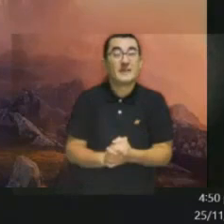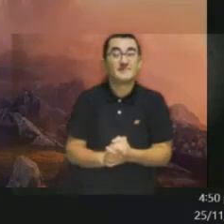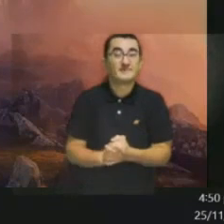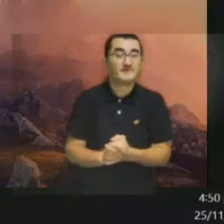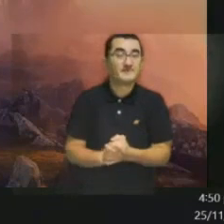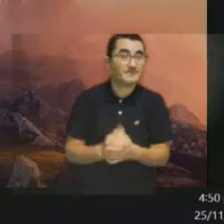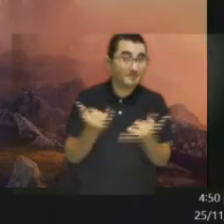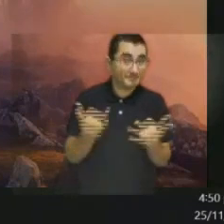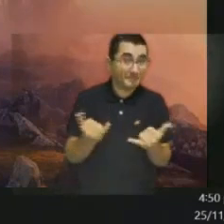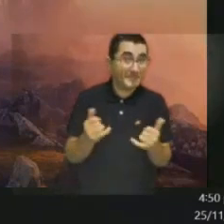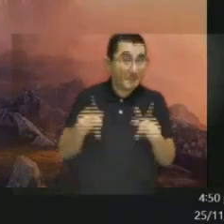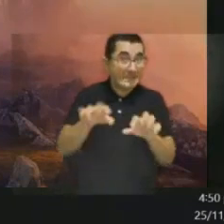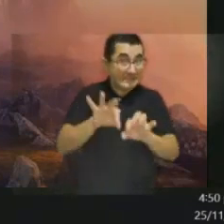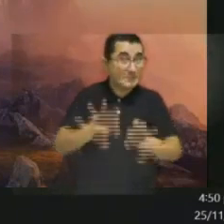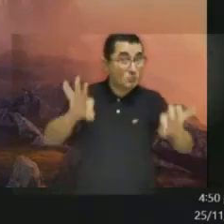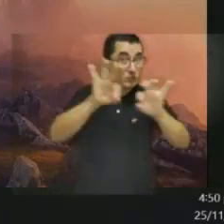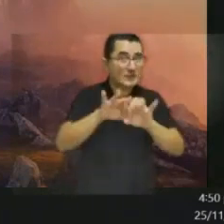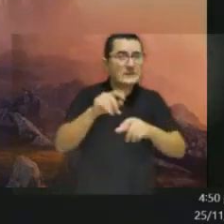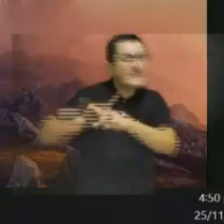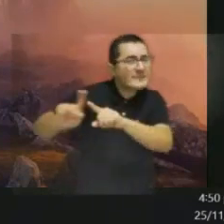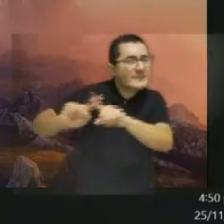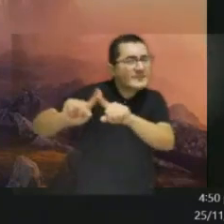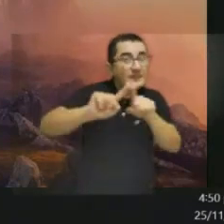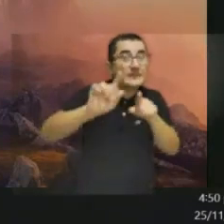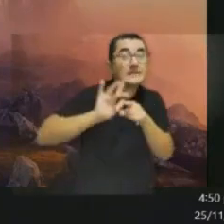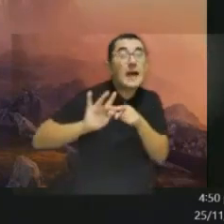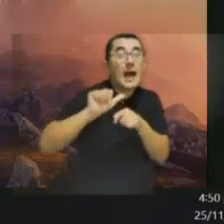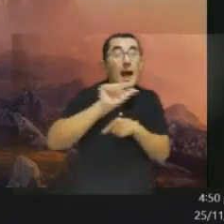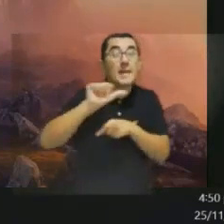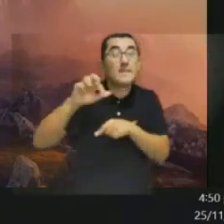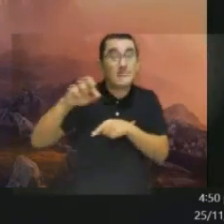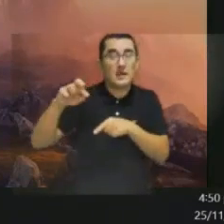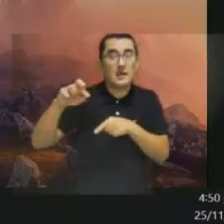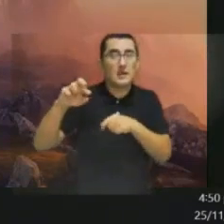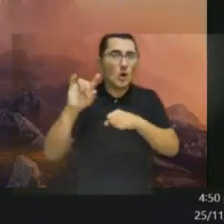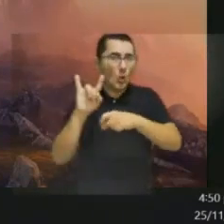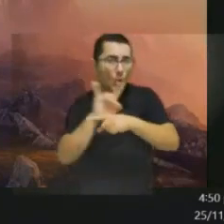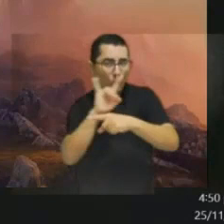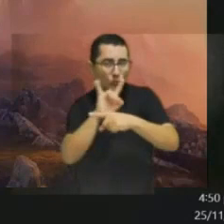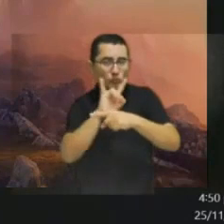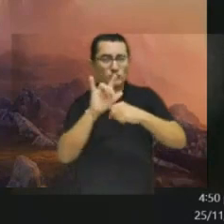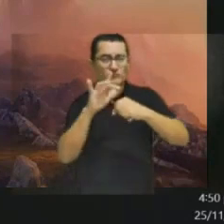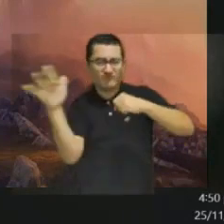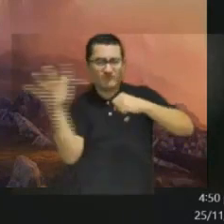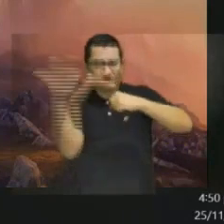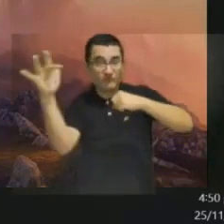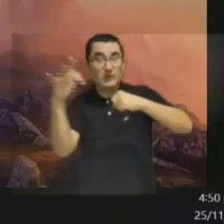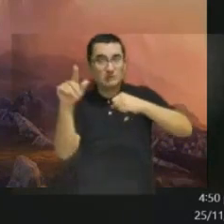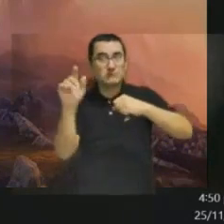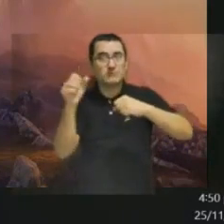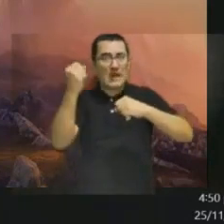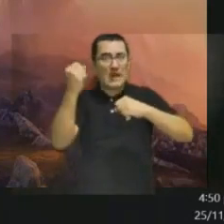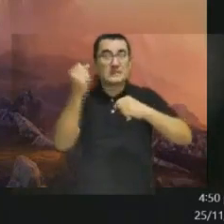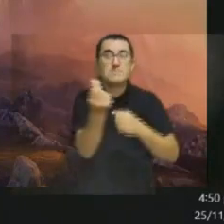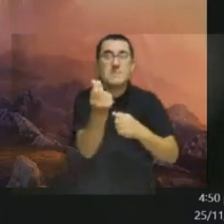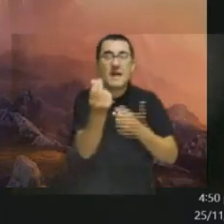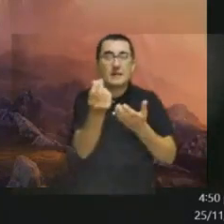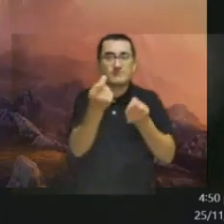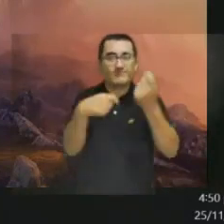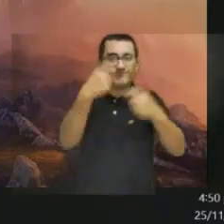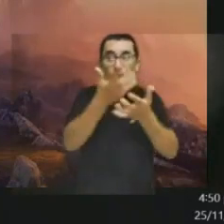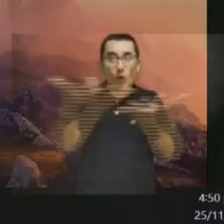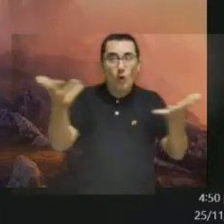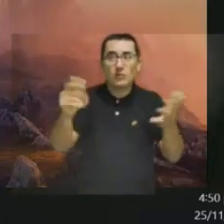to this is also important to understand that there are different applications in the use of the spectrum, particularly the commercial ones, but also to